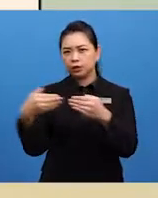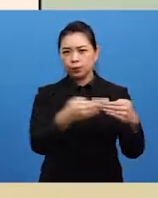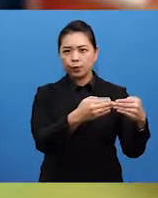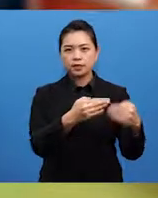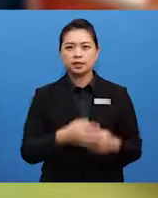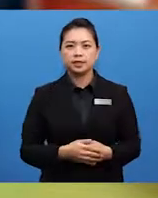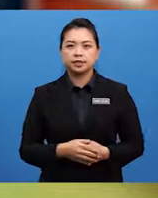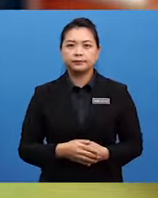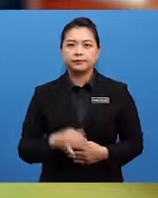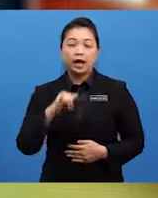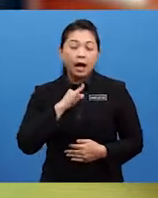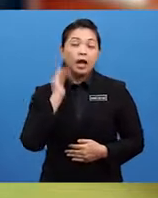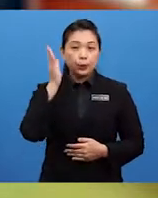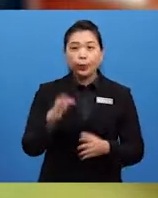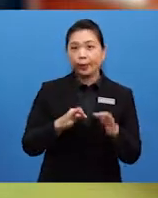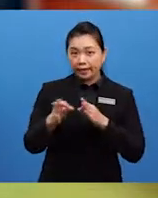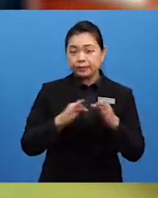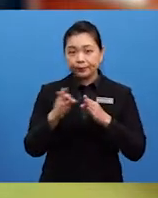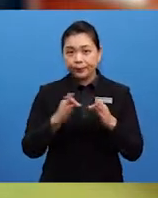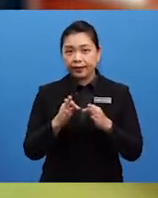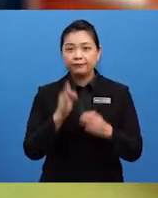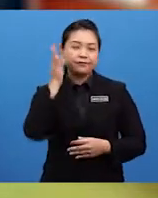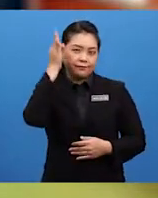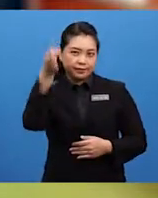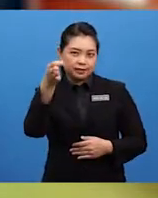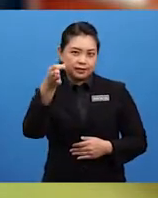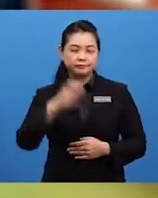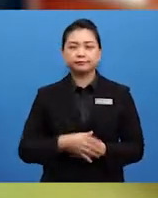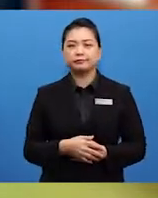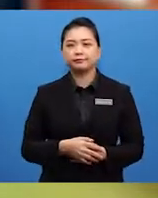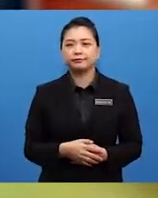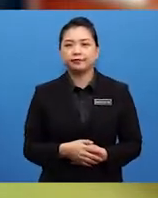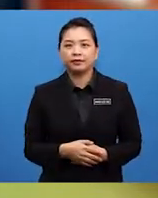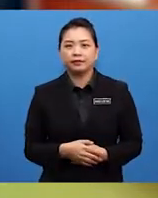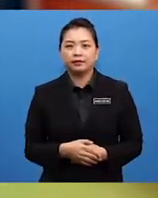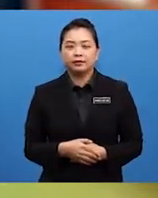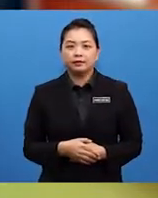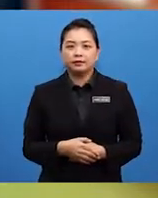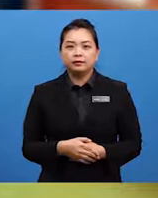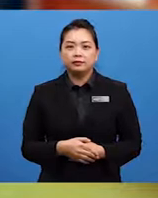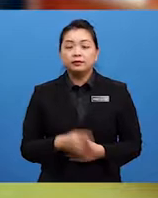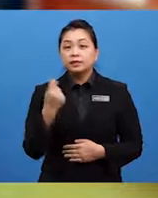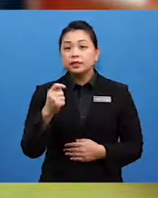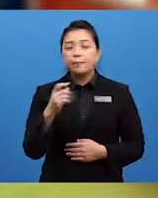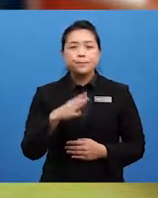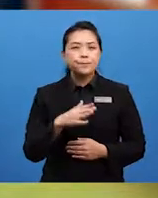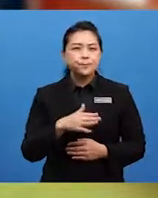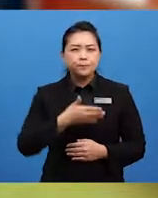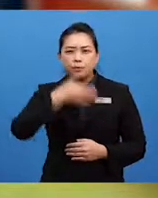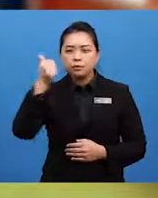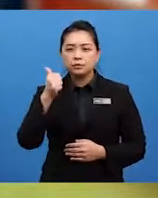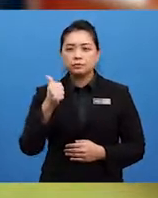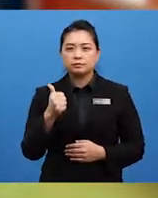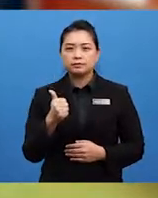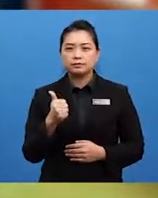I will explain further on their usage. The most common tense for